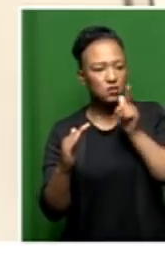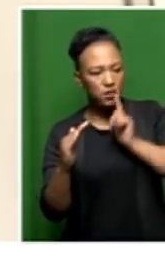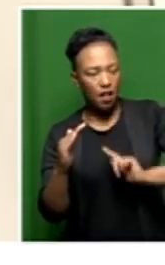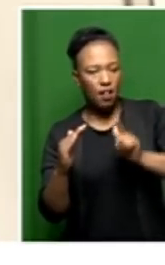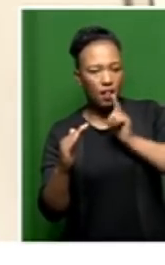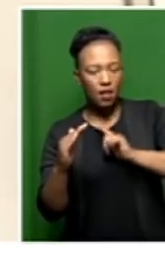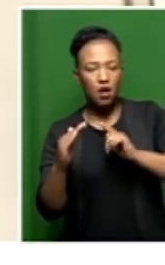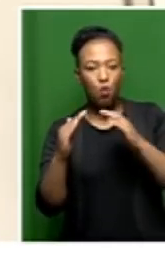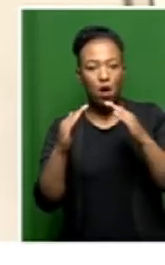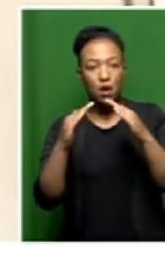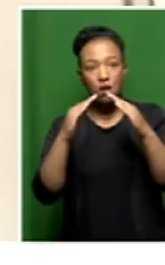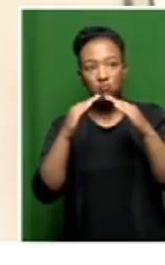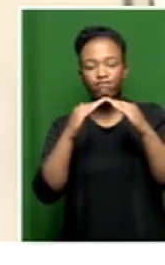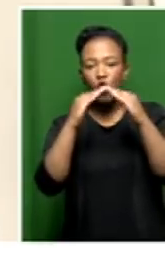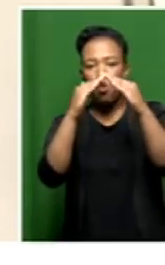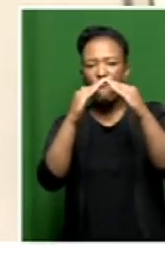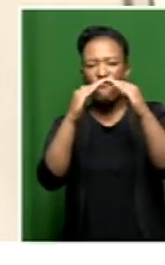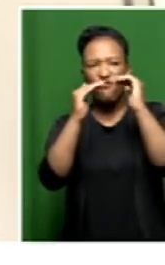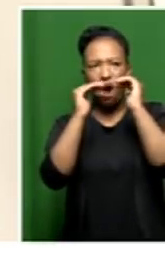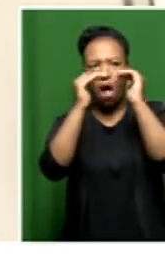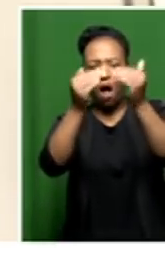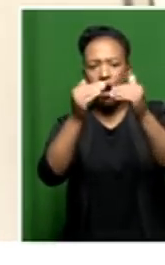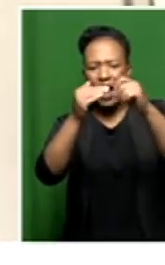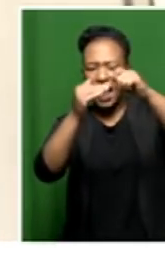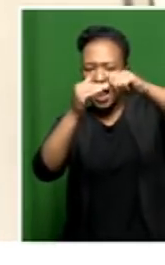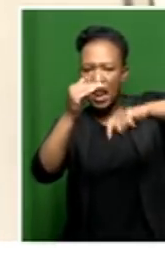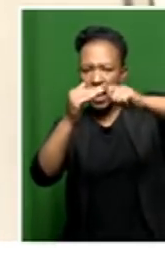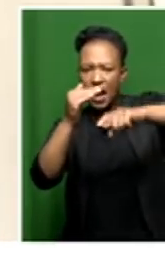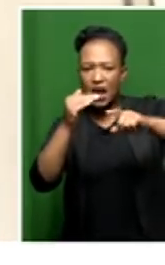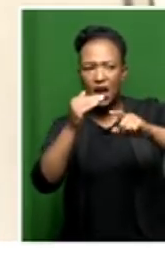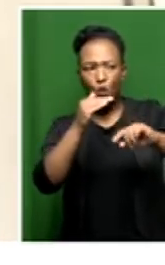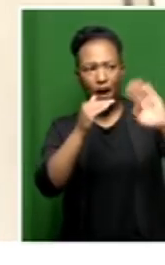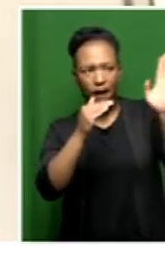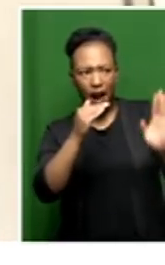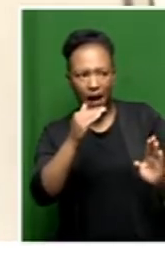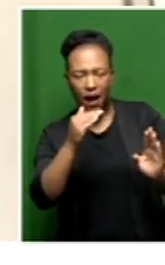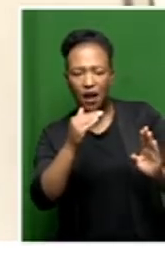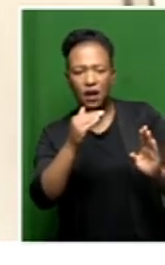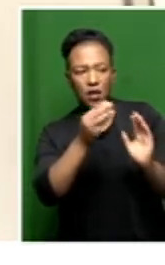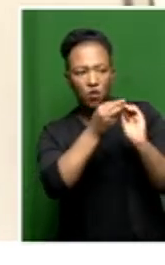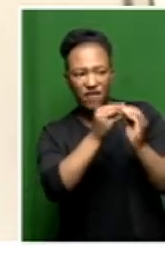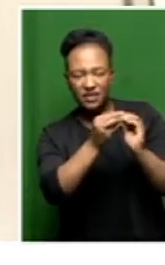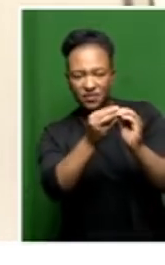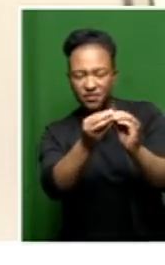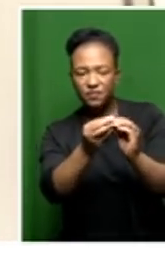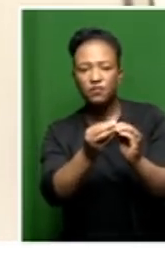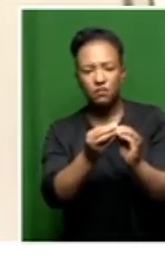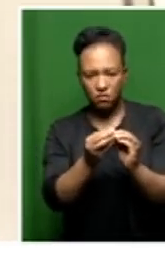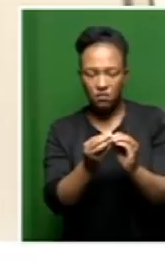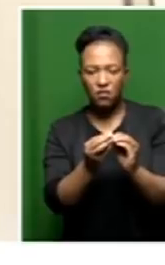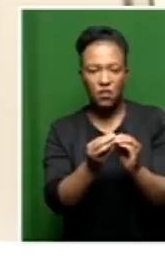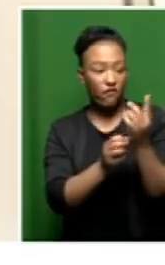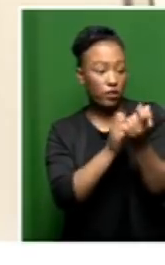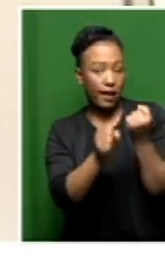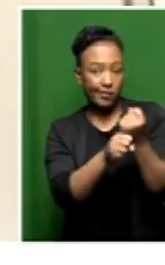there's a leak here. It needs to be fixed. There's a crack here. You know, all those things, I'm aware of them. And I think that's what we will provide to you for